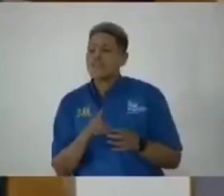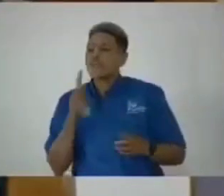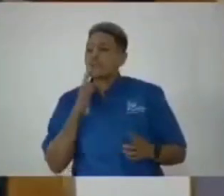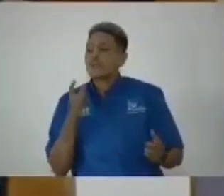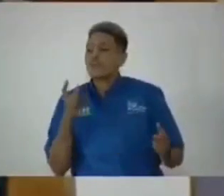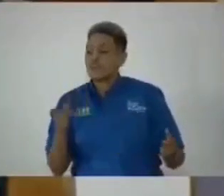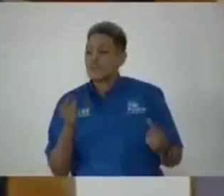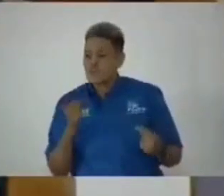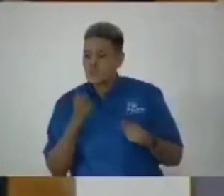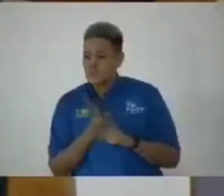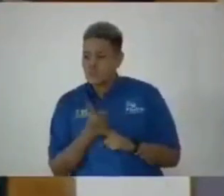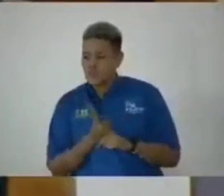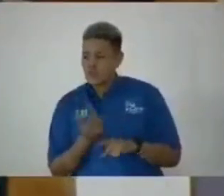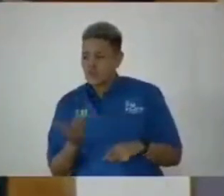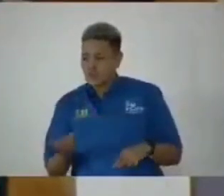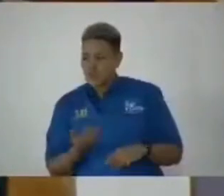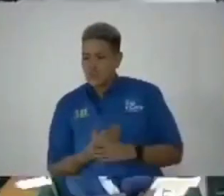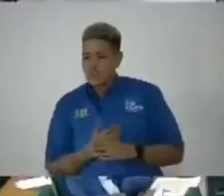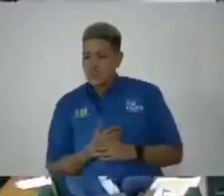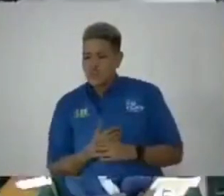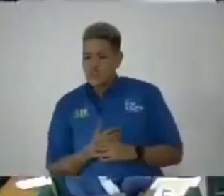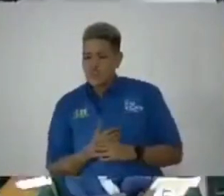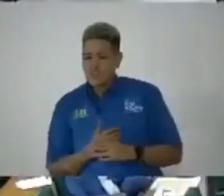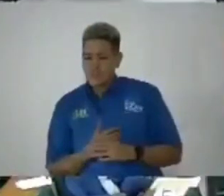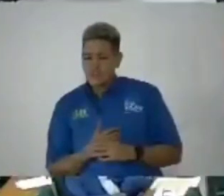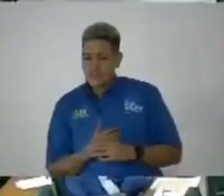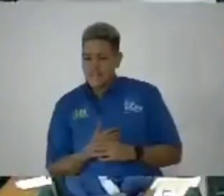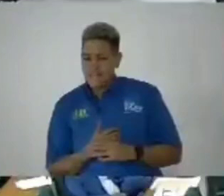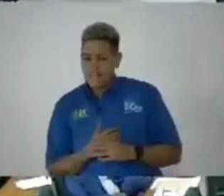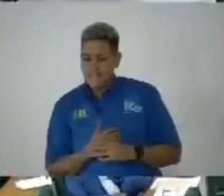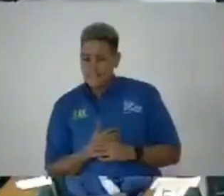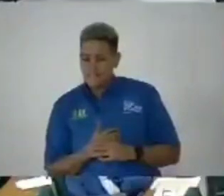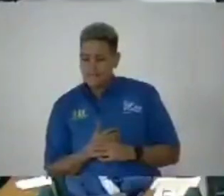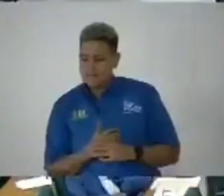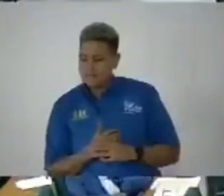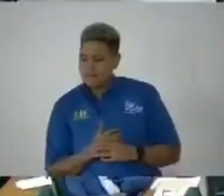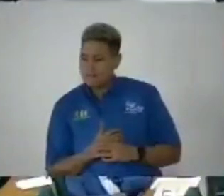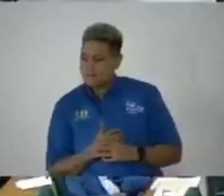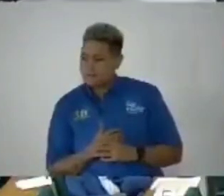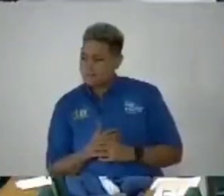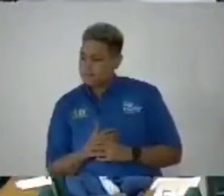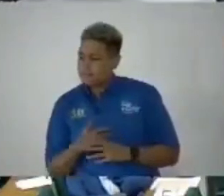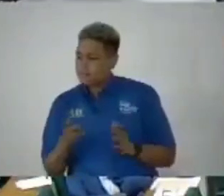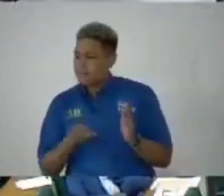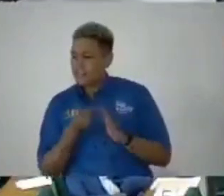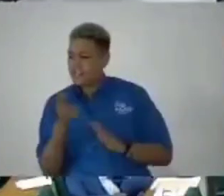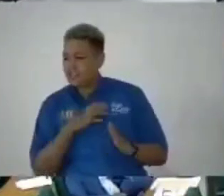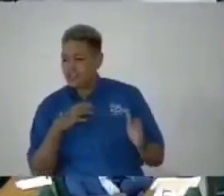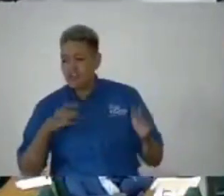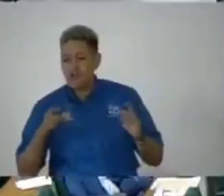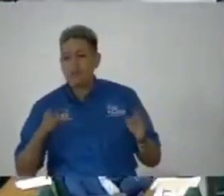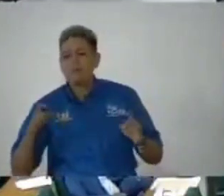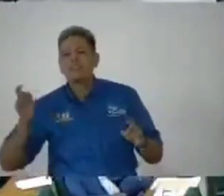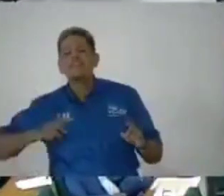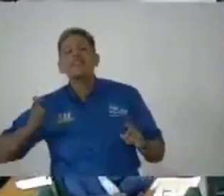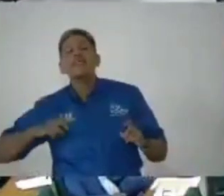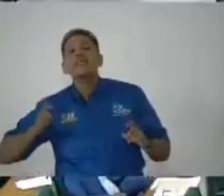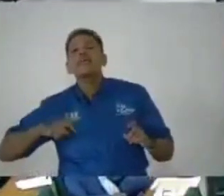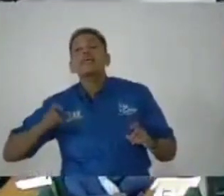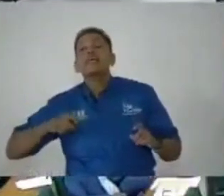a member but not another member? Madam Speaker, the integrity commission needs.